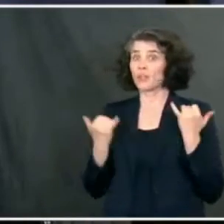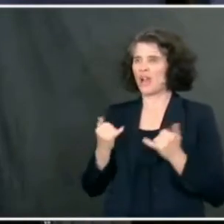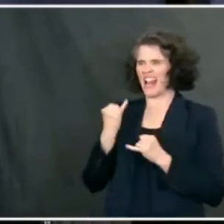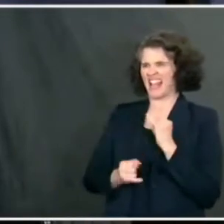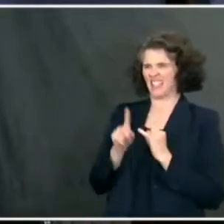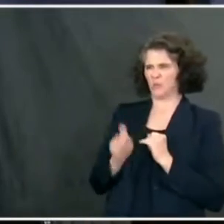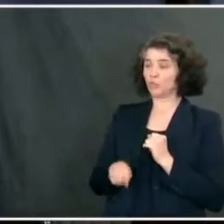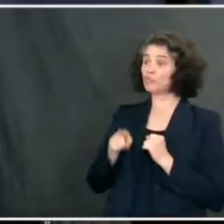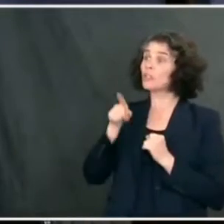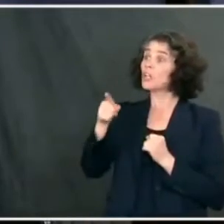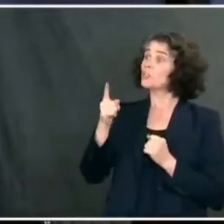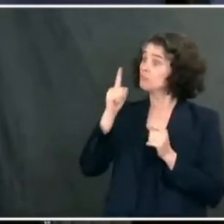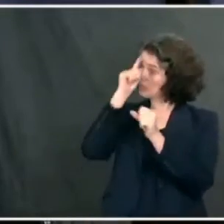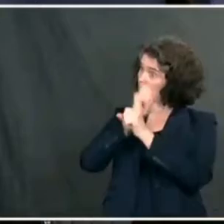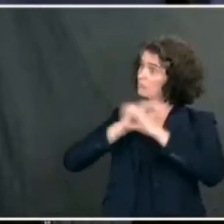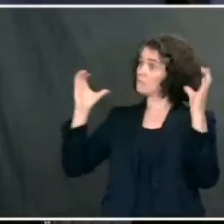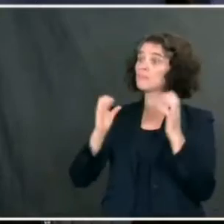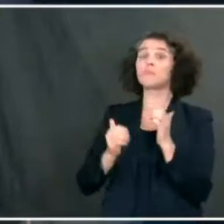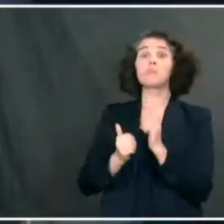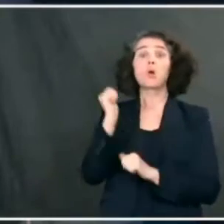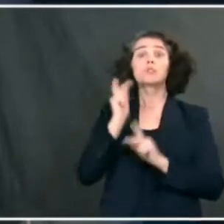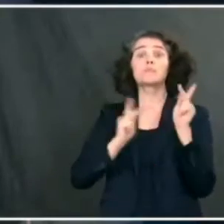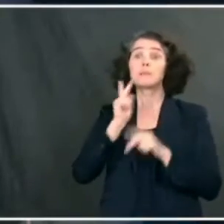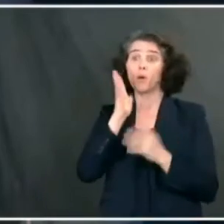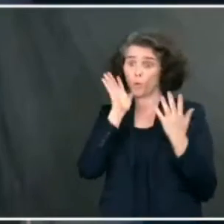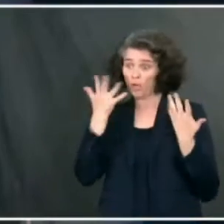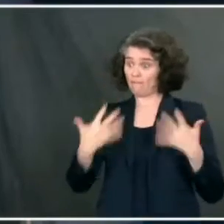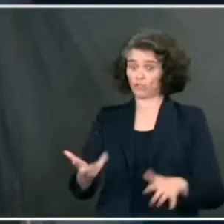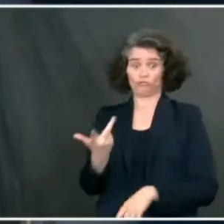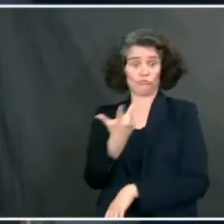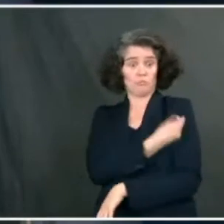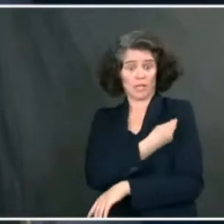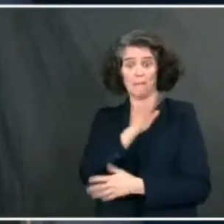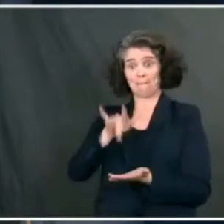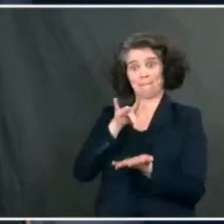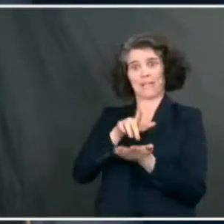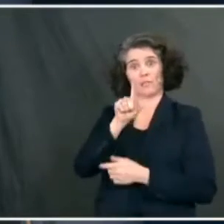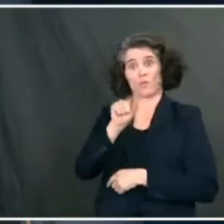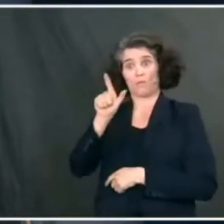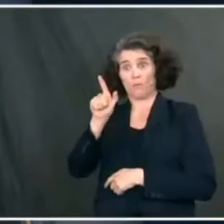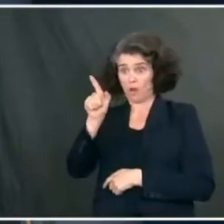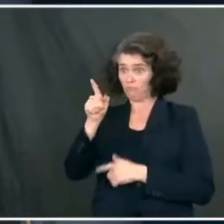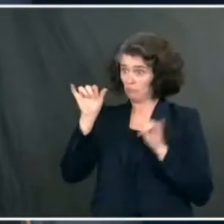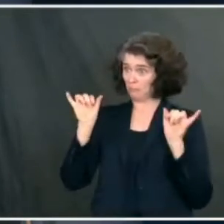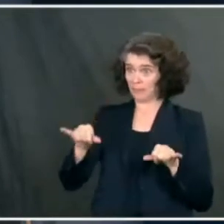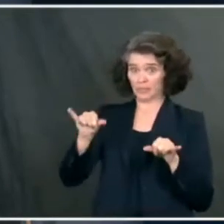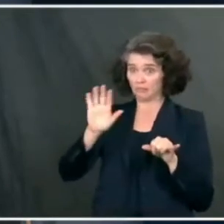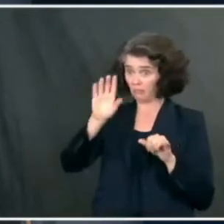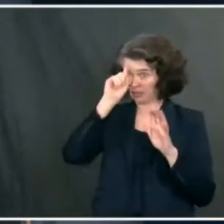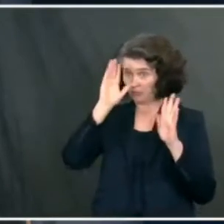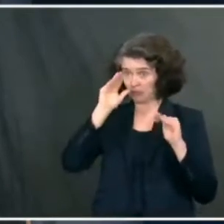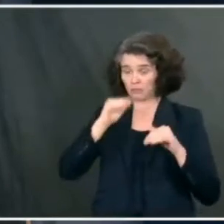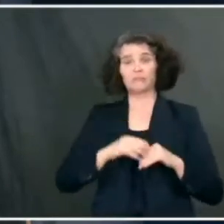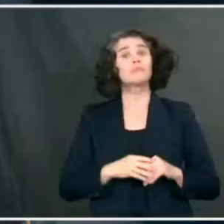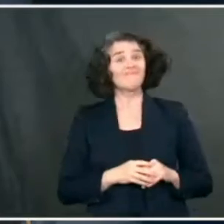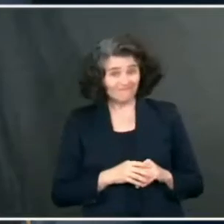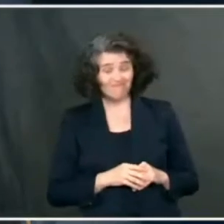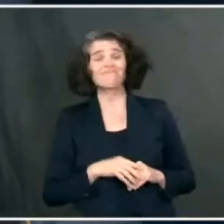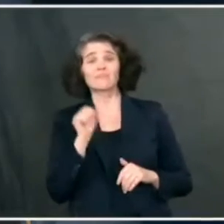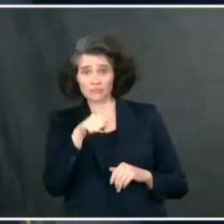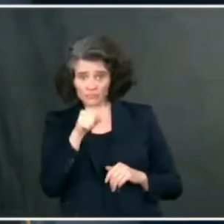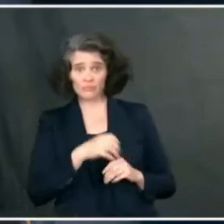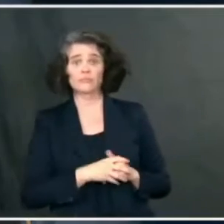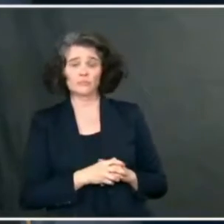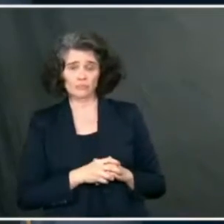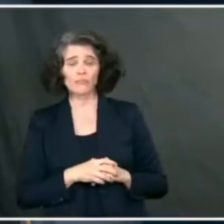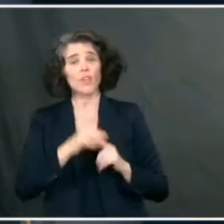2021. Is that still your expectation? Yes, it is. I mean, I believe that the goal that was set by the president